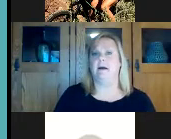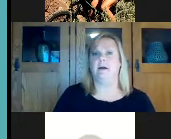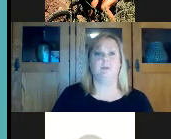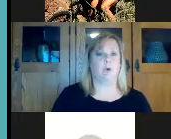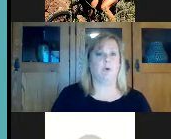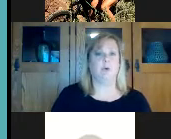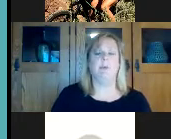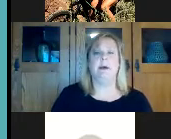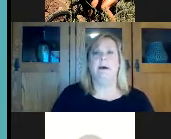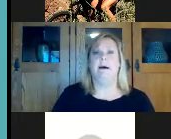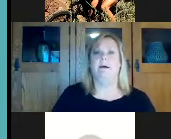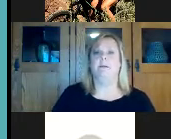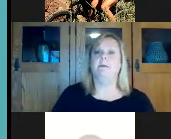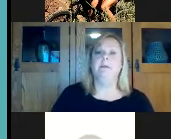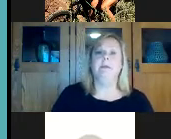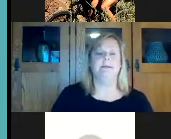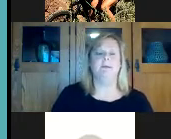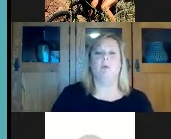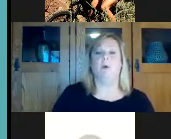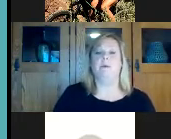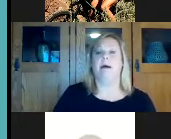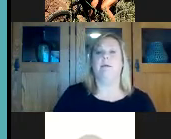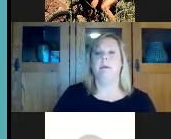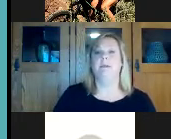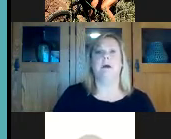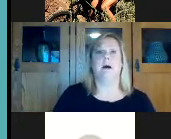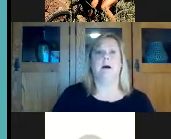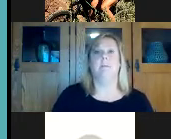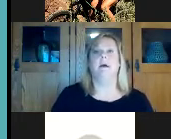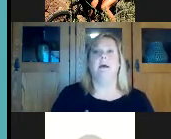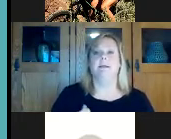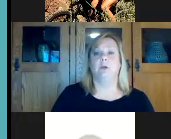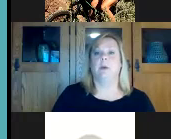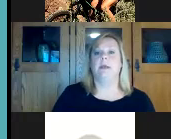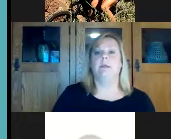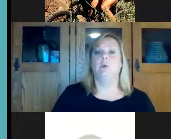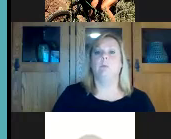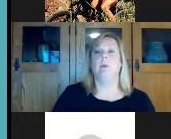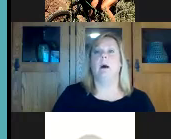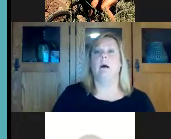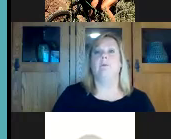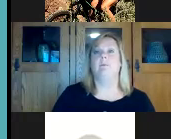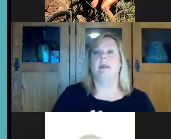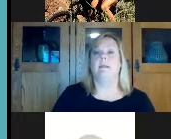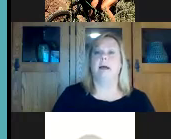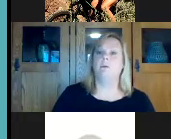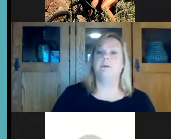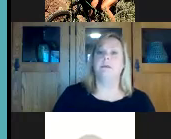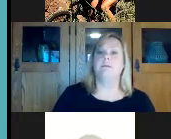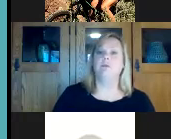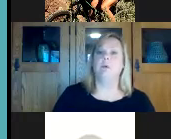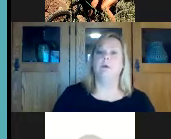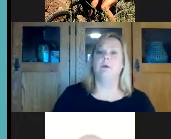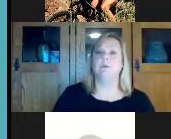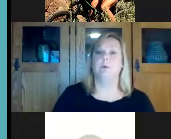provide are support group. Clearly that's an important element. It's a great group that allows